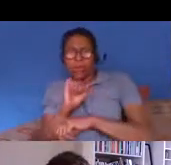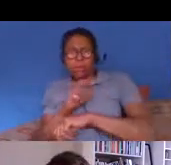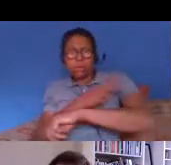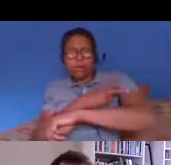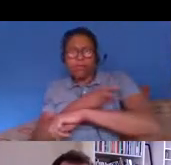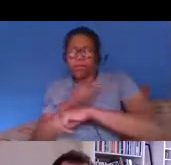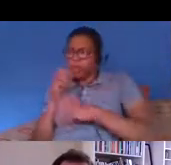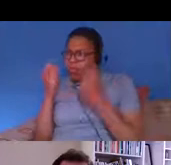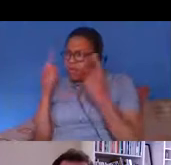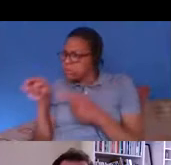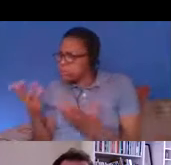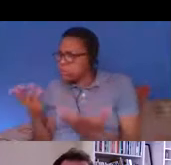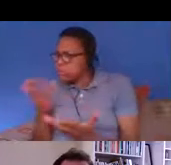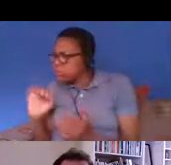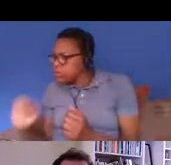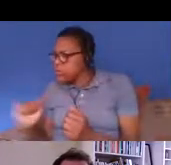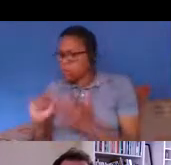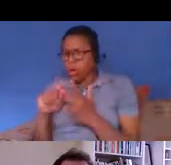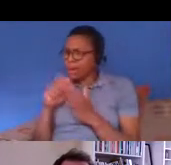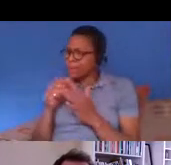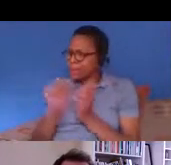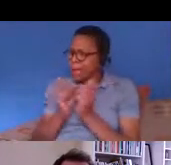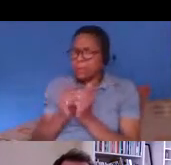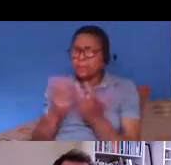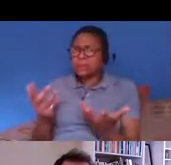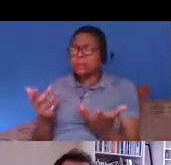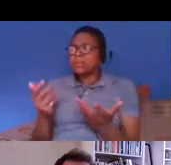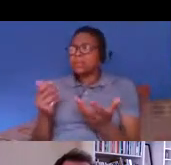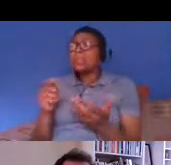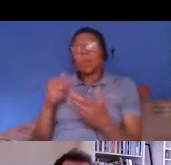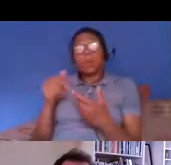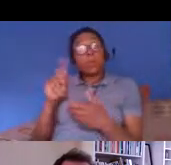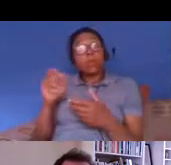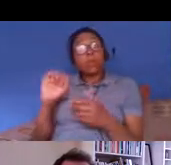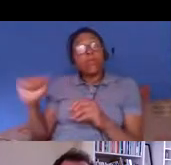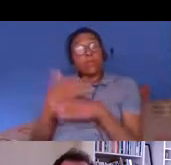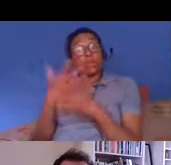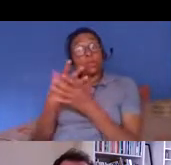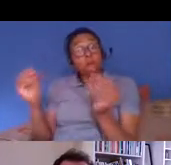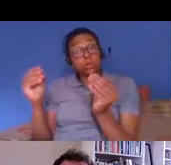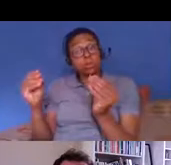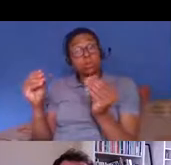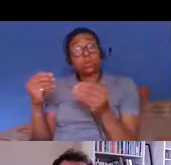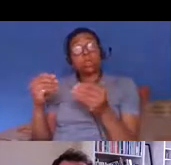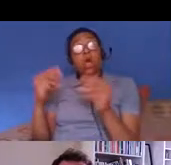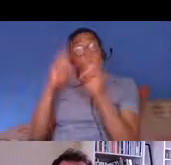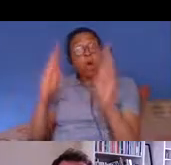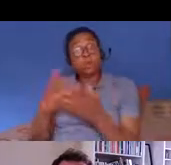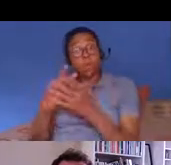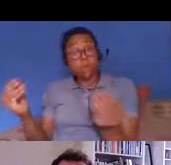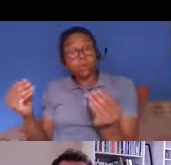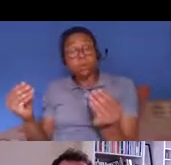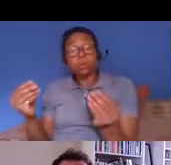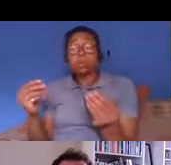um it also applies in other areas including education so schools and colleges and particularly